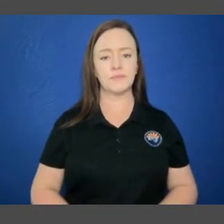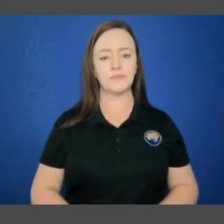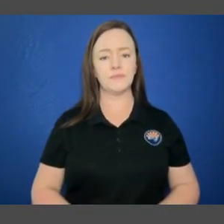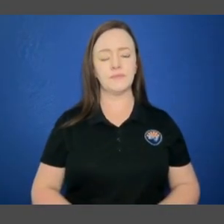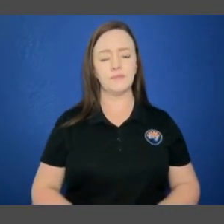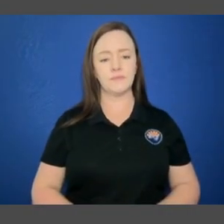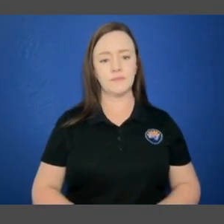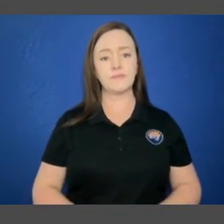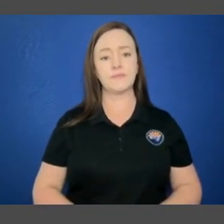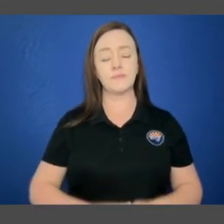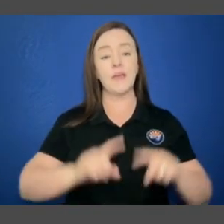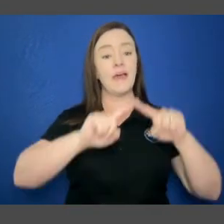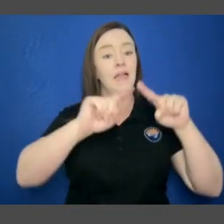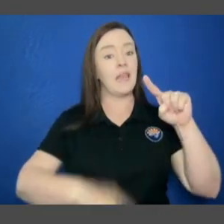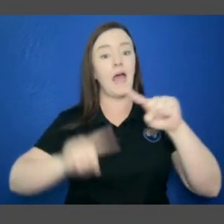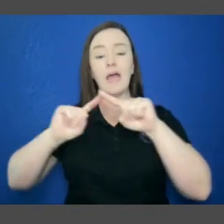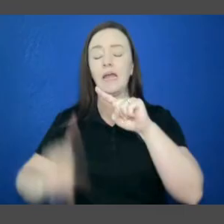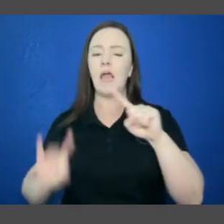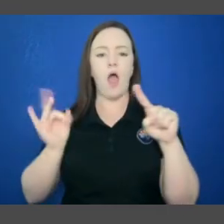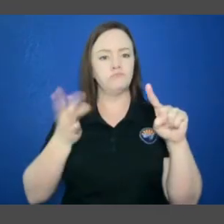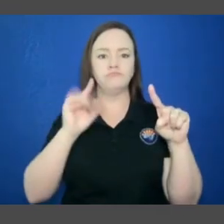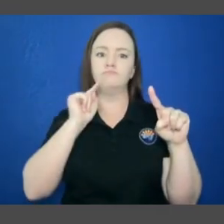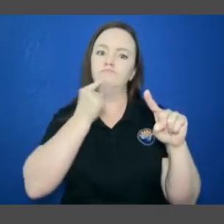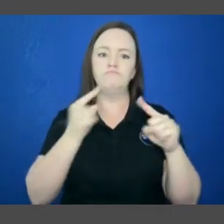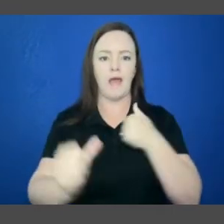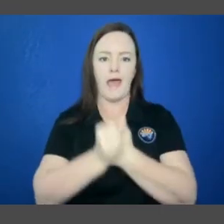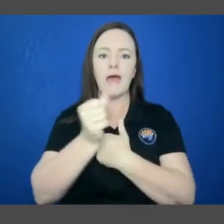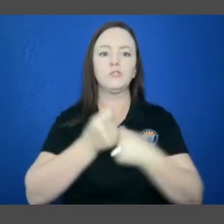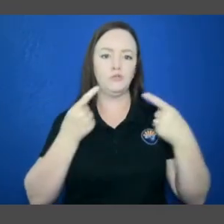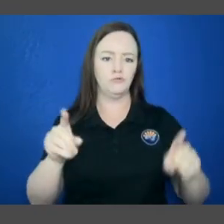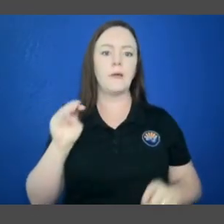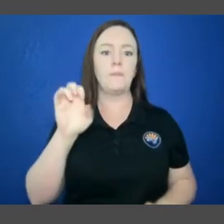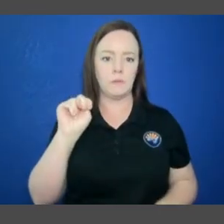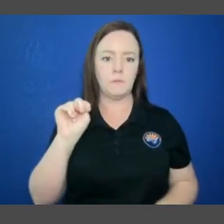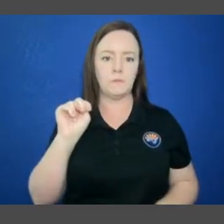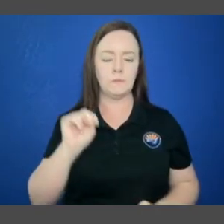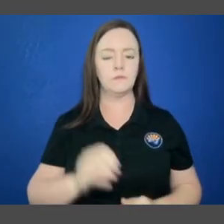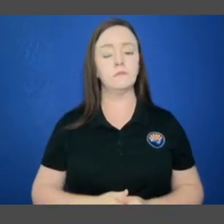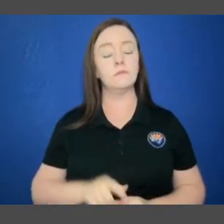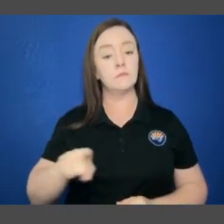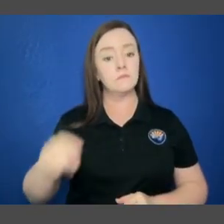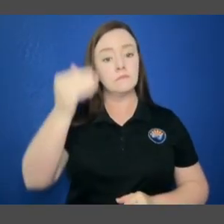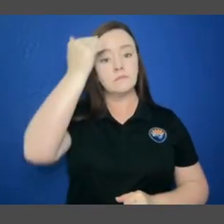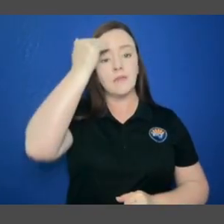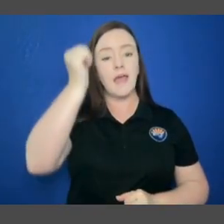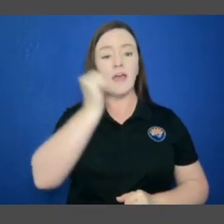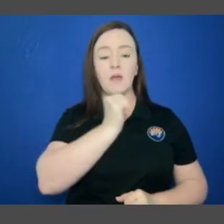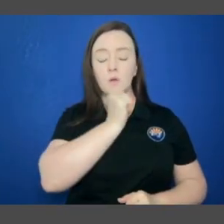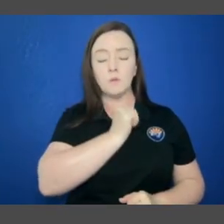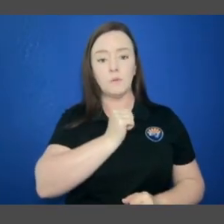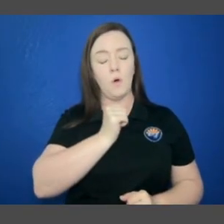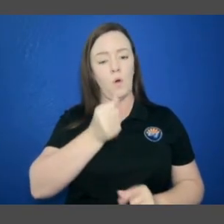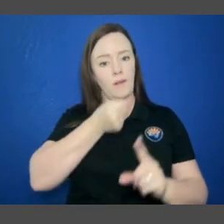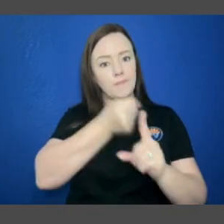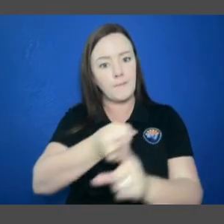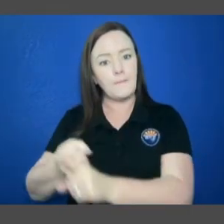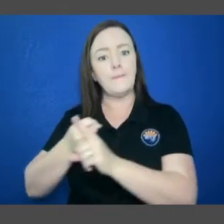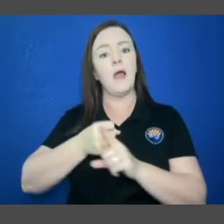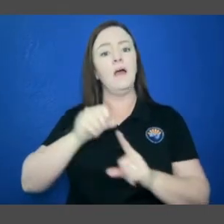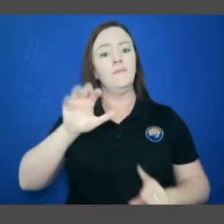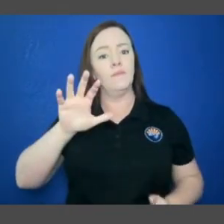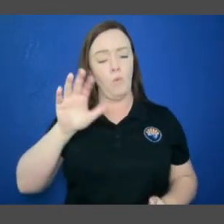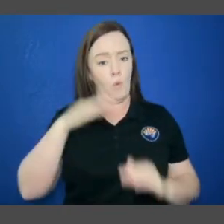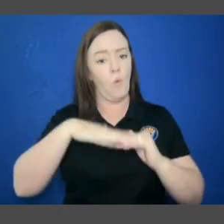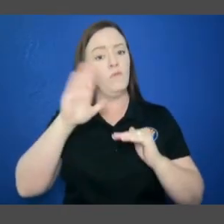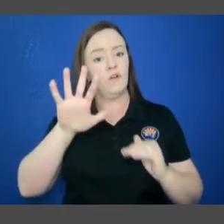Lightning is one of the biggest hazards during the monsoon. Did you know that Arizona sees over half a million